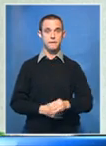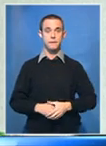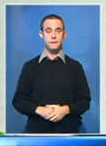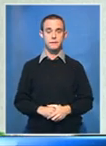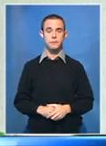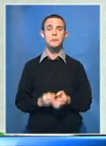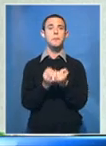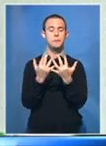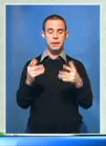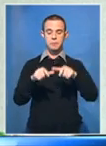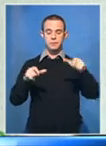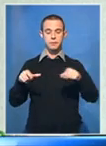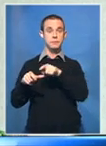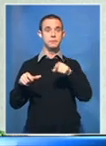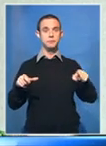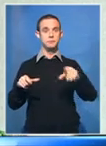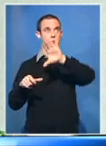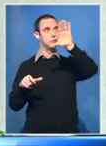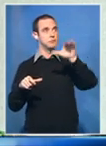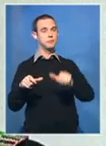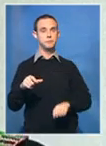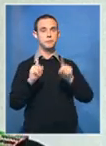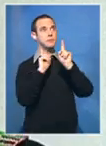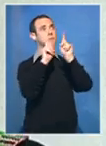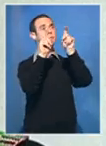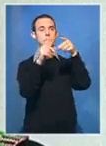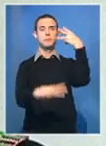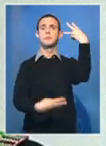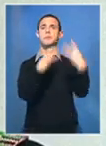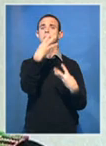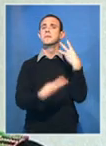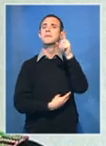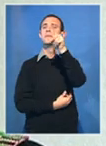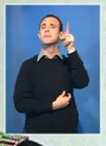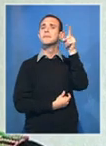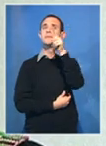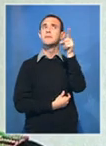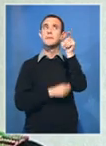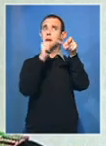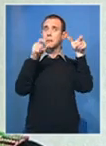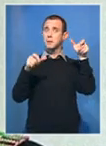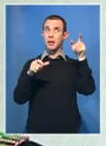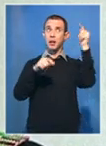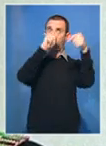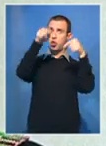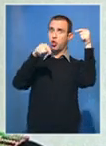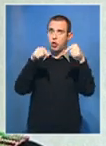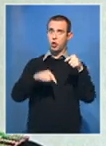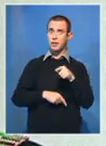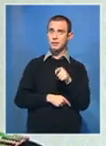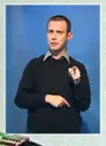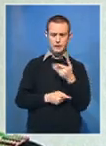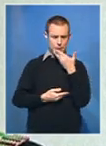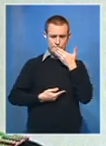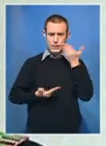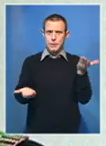other African countries. They are respected and welcomed by the people of those countries, and protected by